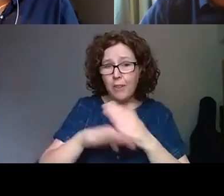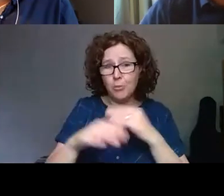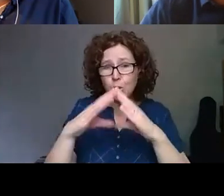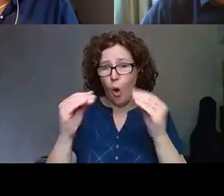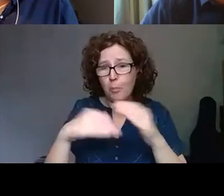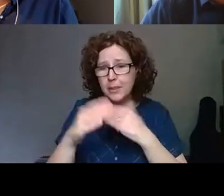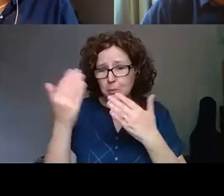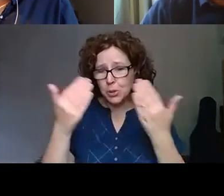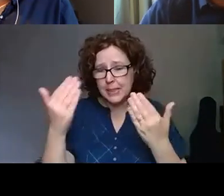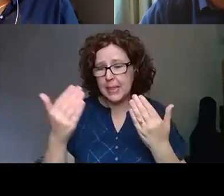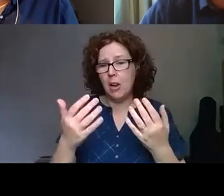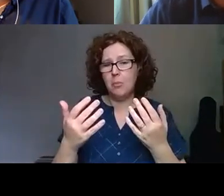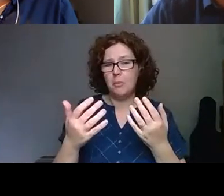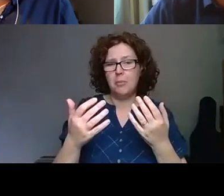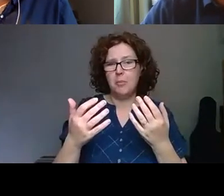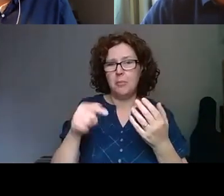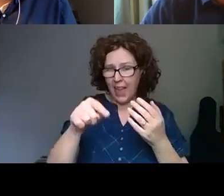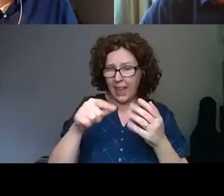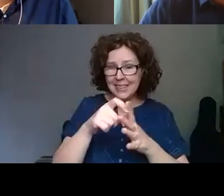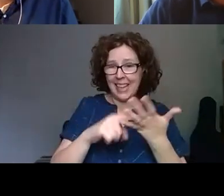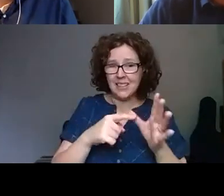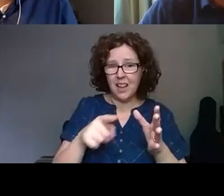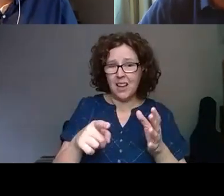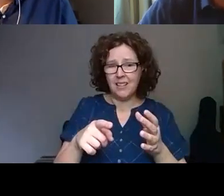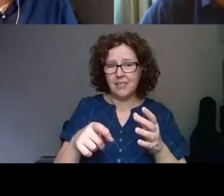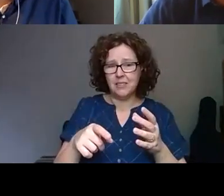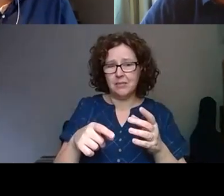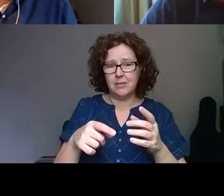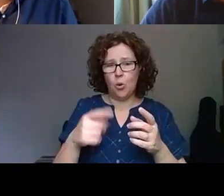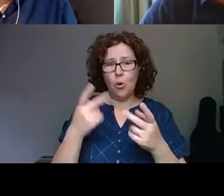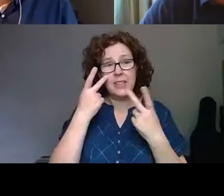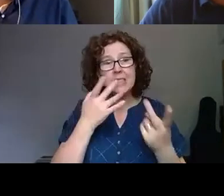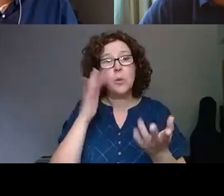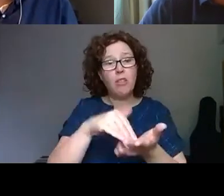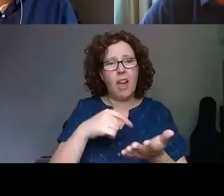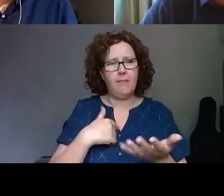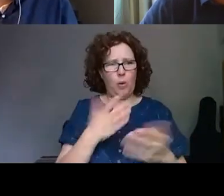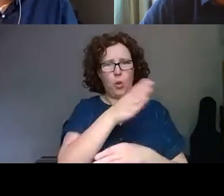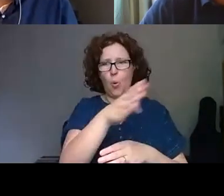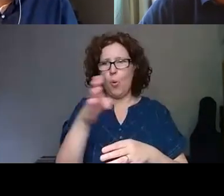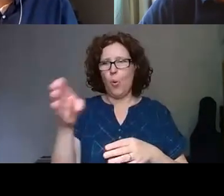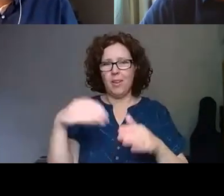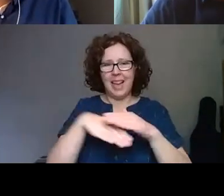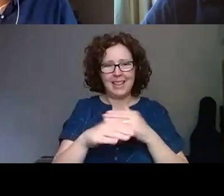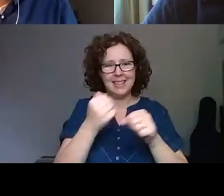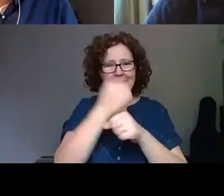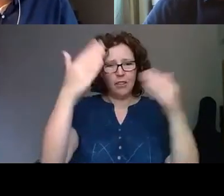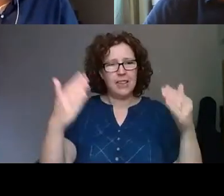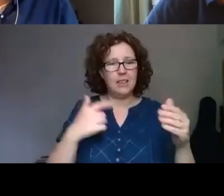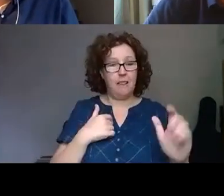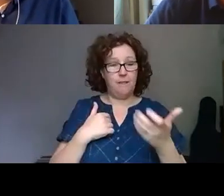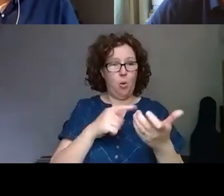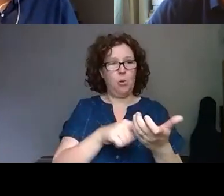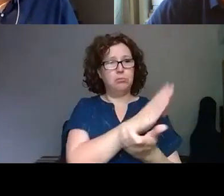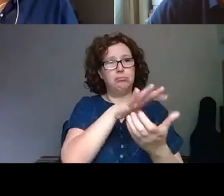the wider. You know, digital ecology of what visitors are doing in galleries and what's triggering on their phones and then what's happening in